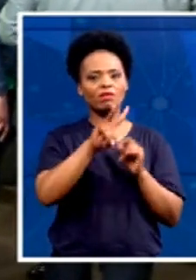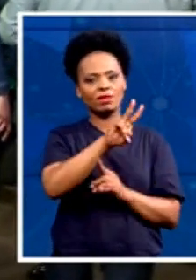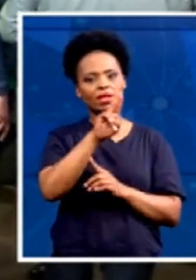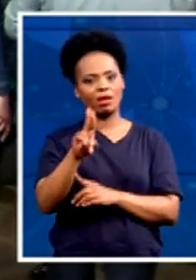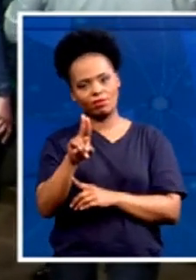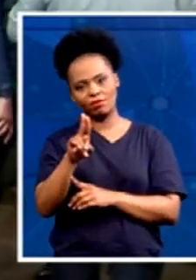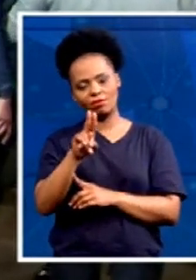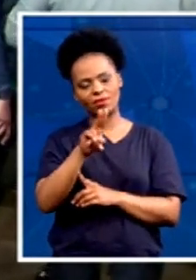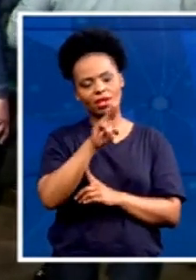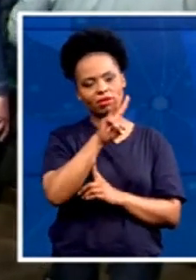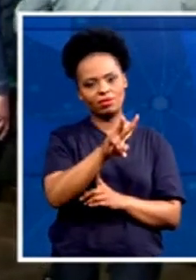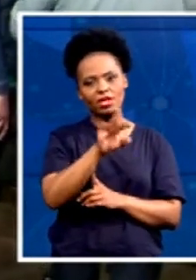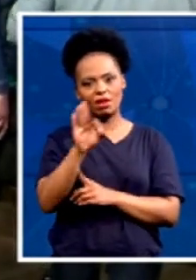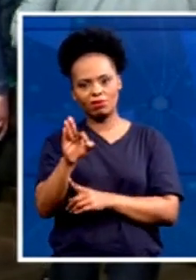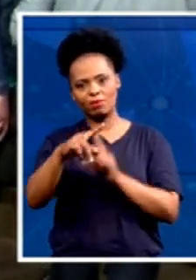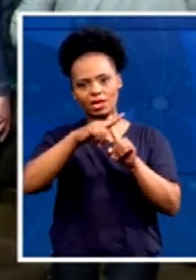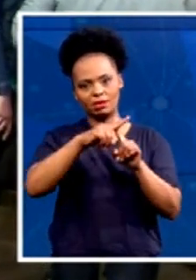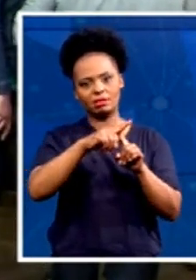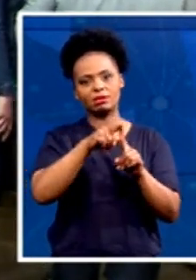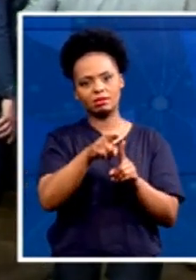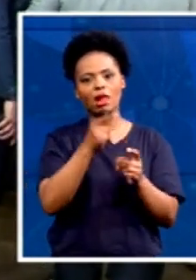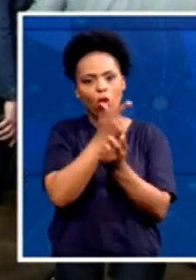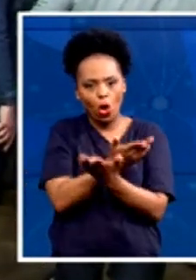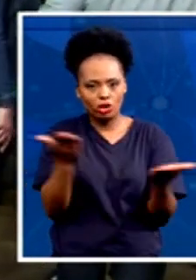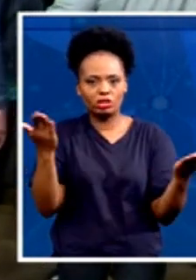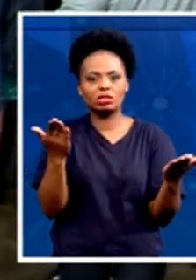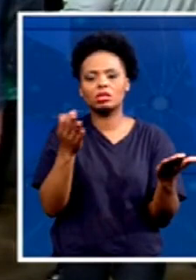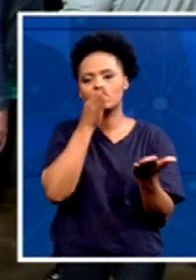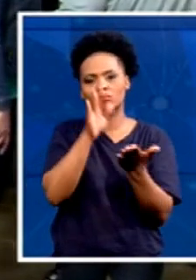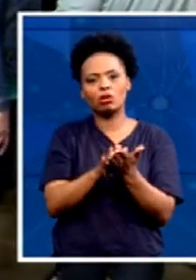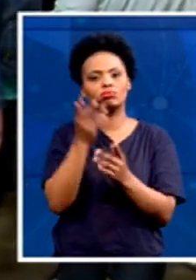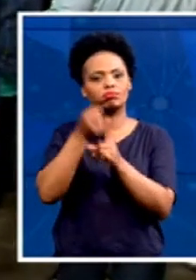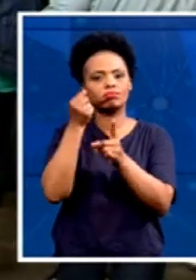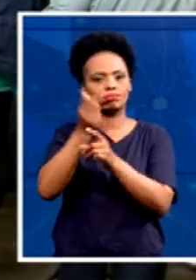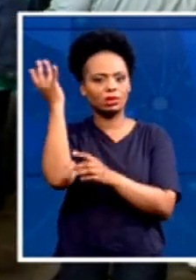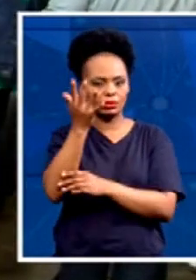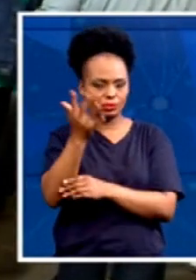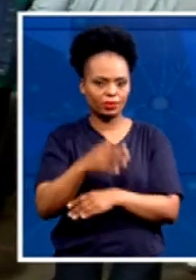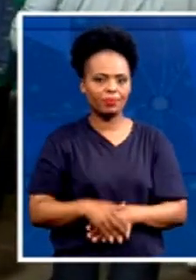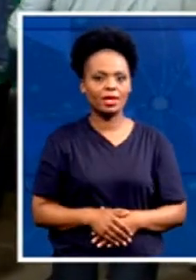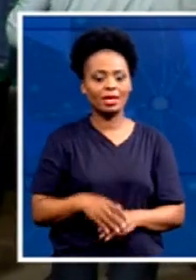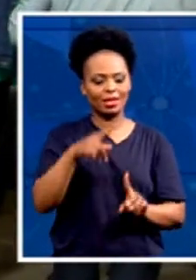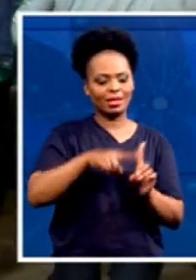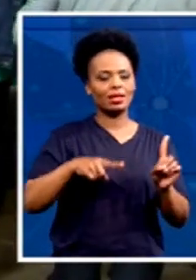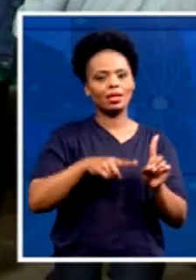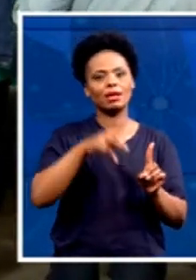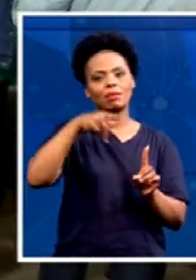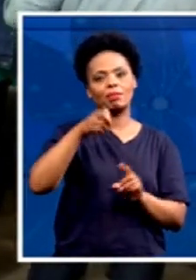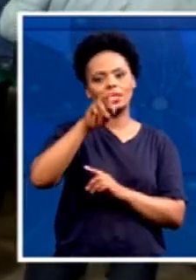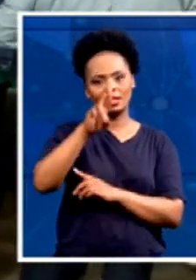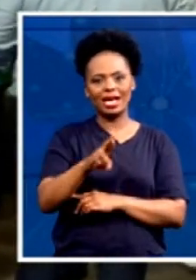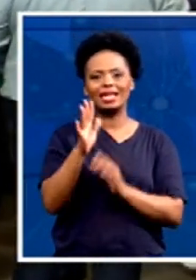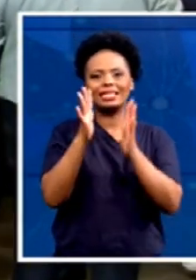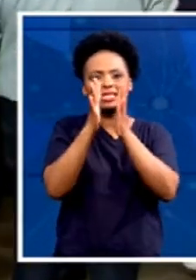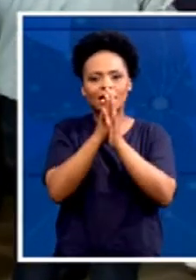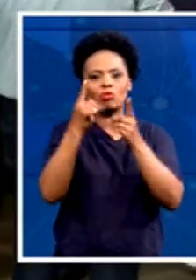just moments ago from party leader, Mr Peter Grunewald, delivering his 10-point planned speech for the party